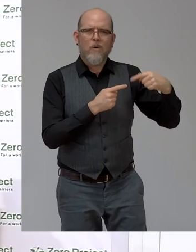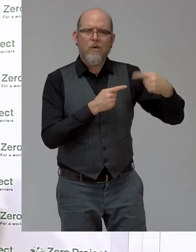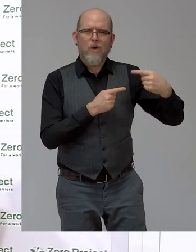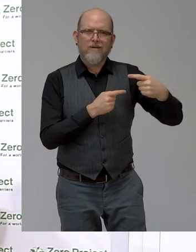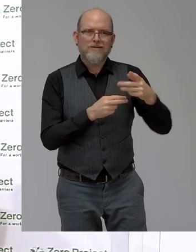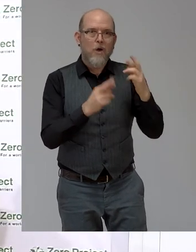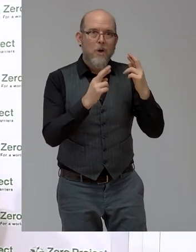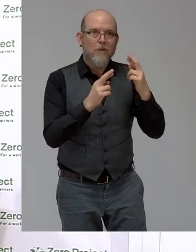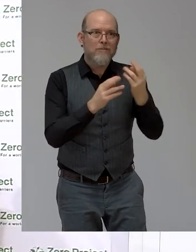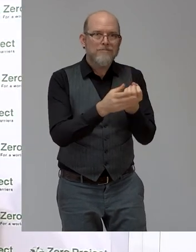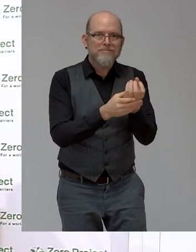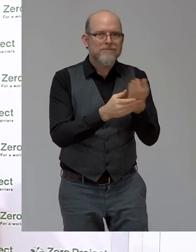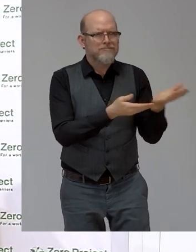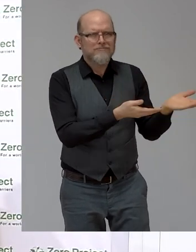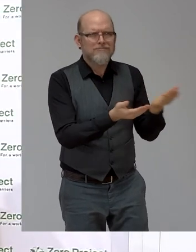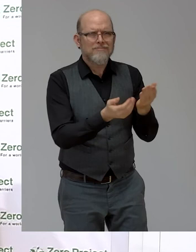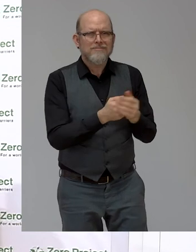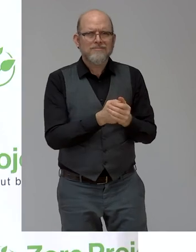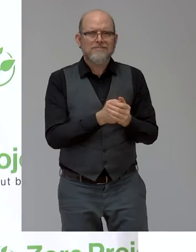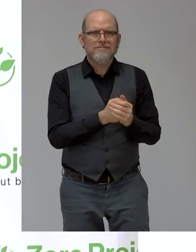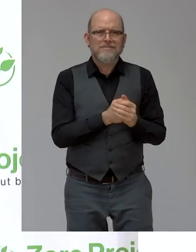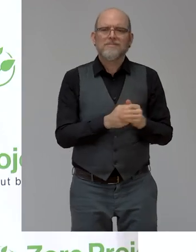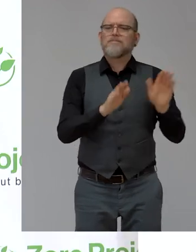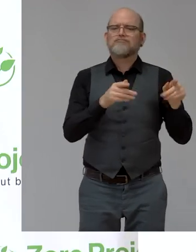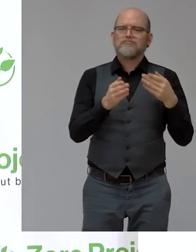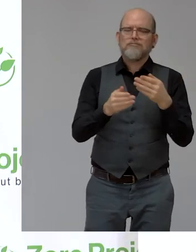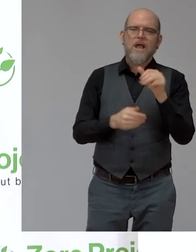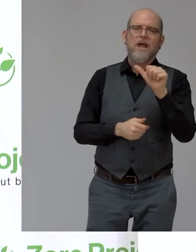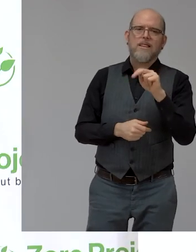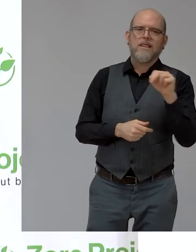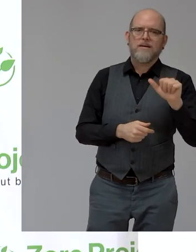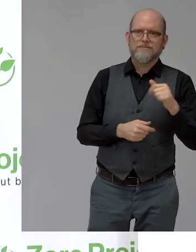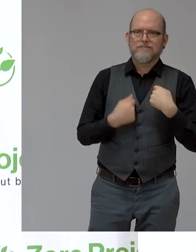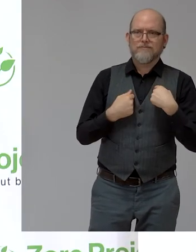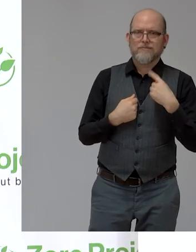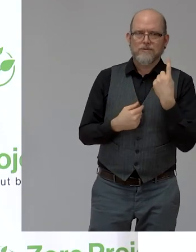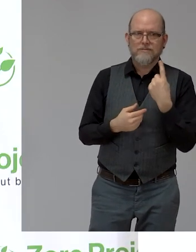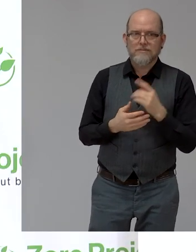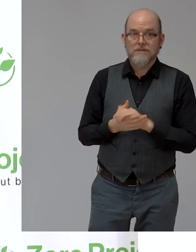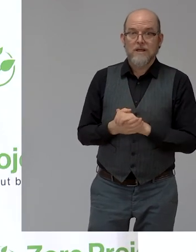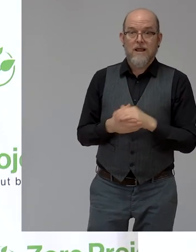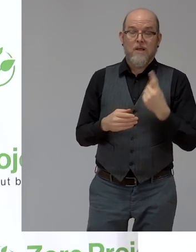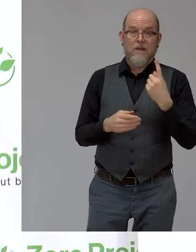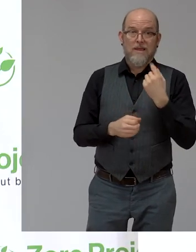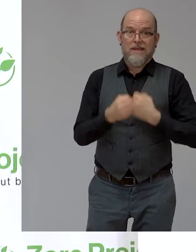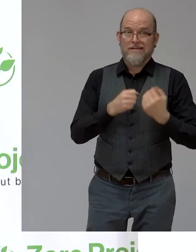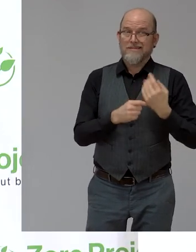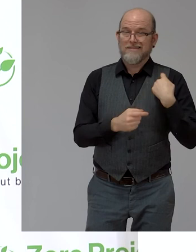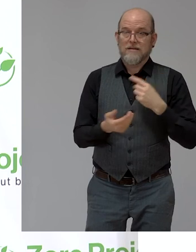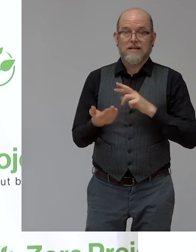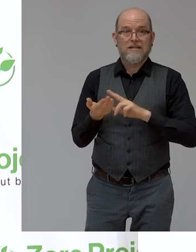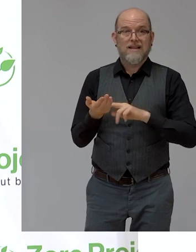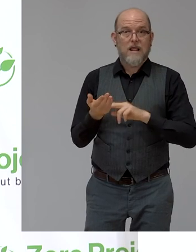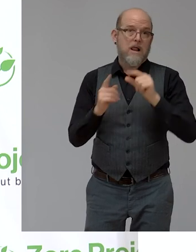about database? So in the beginning of last year, we started our digitalization project and